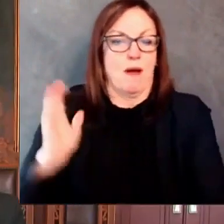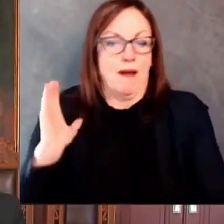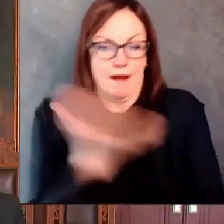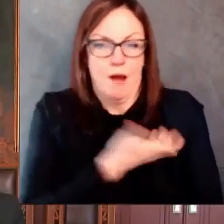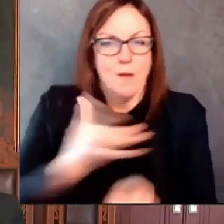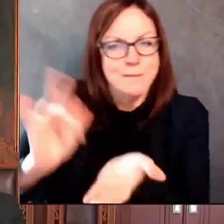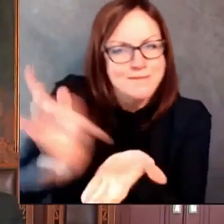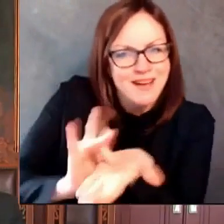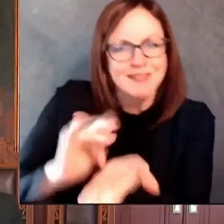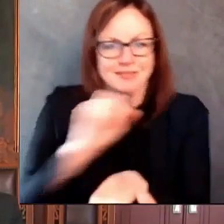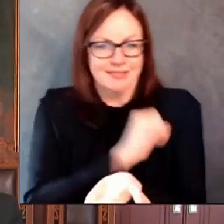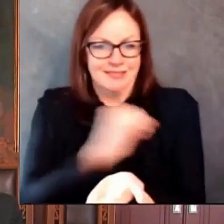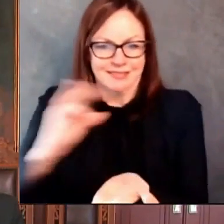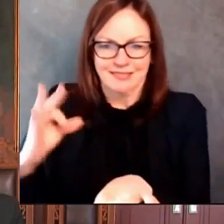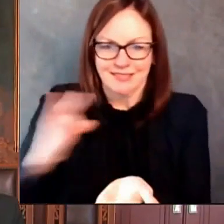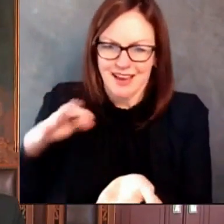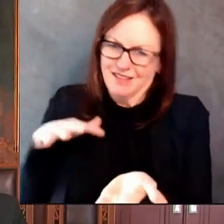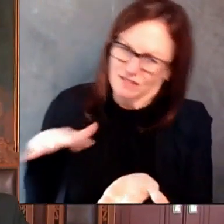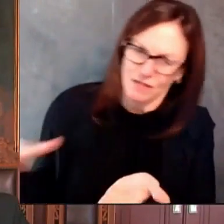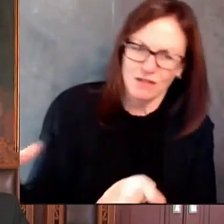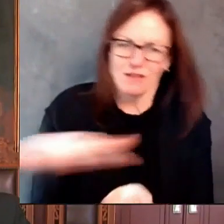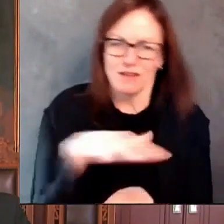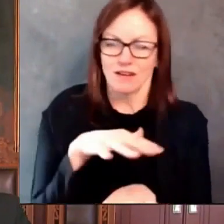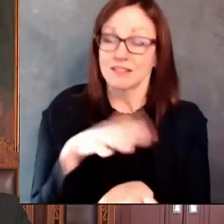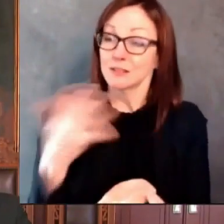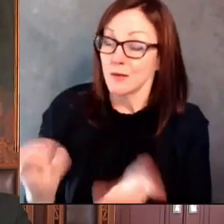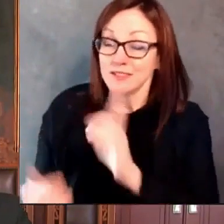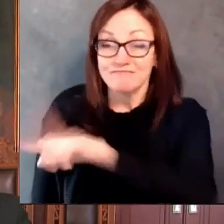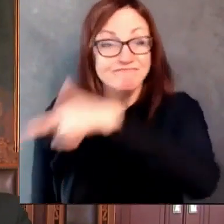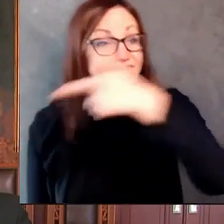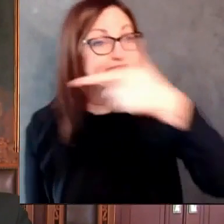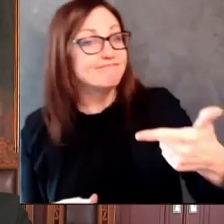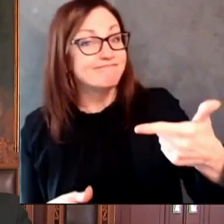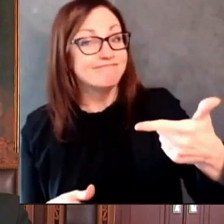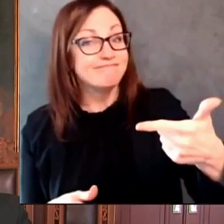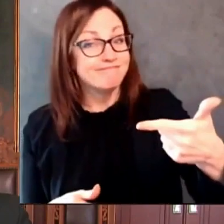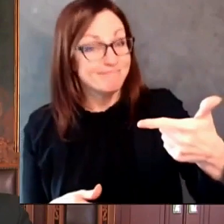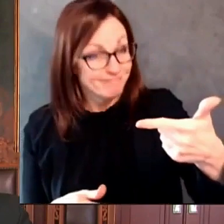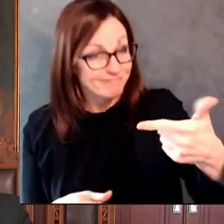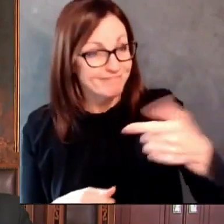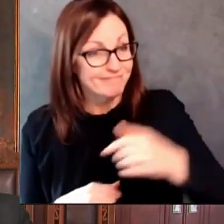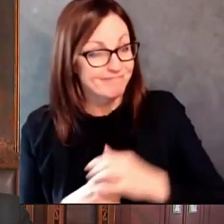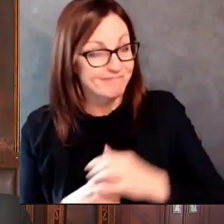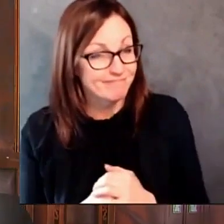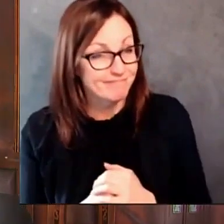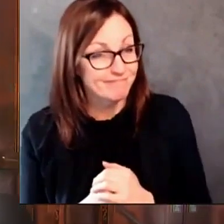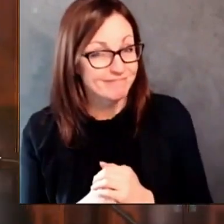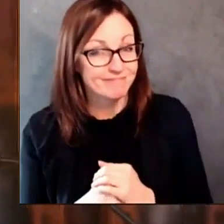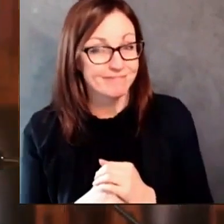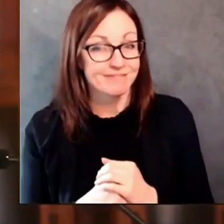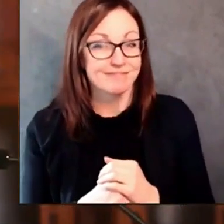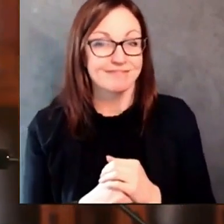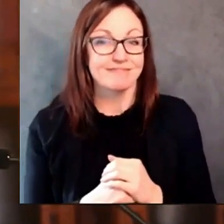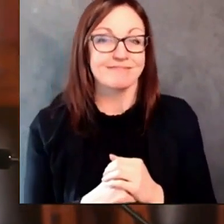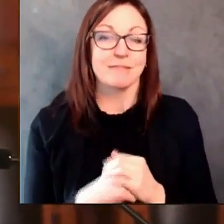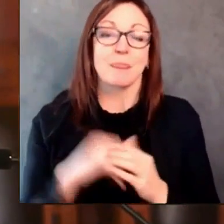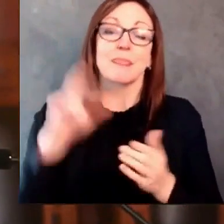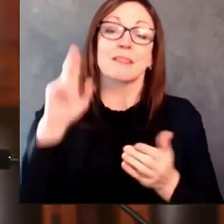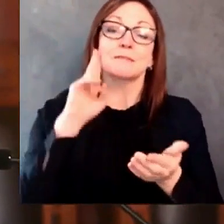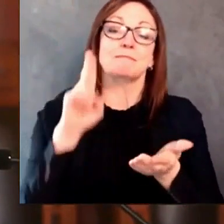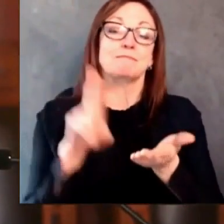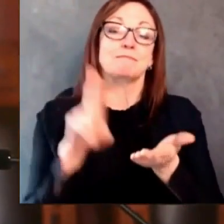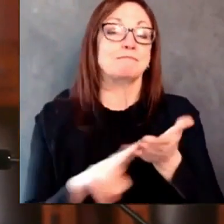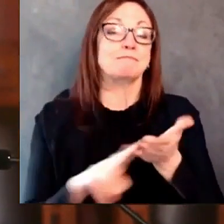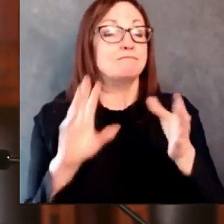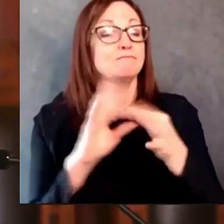Andrea, it's all yours. Thanks, Governor. Good afternoon, everyone, and thanks for joining us. I do want to start today